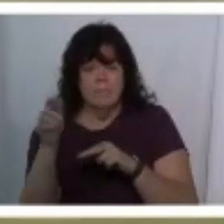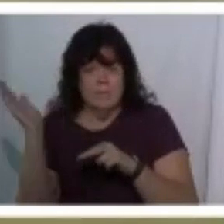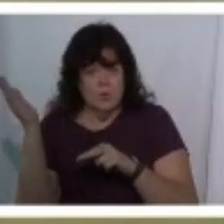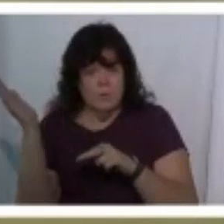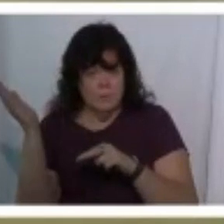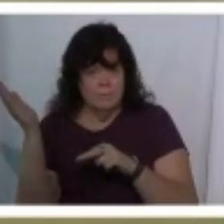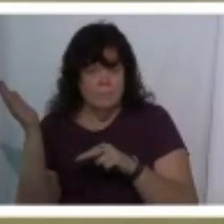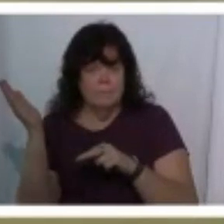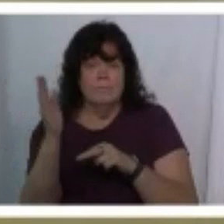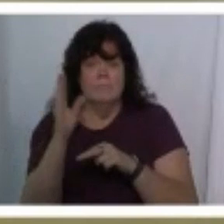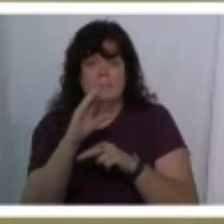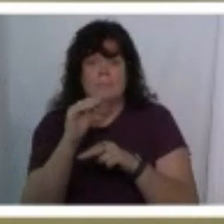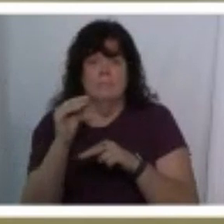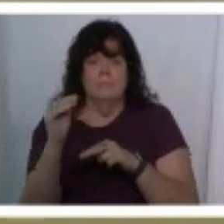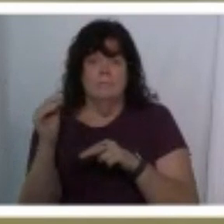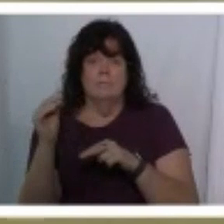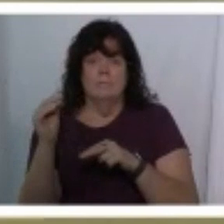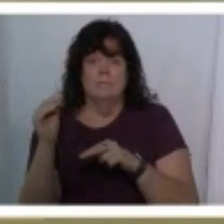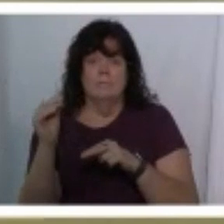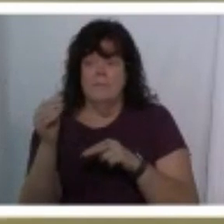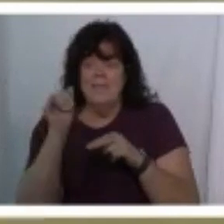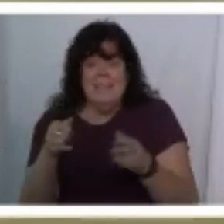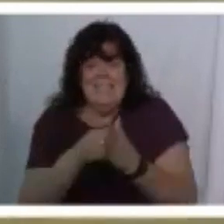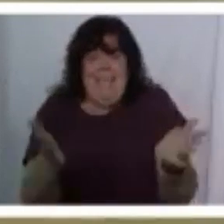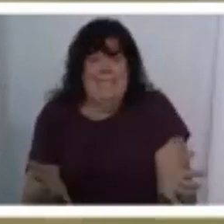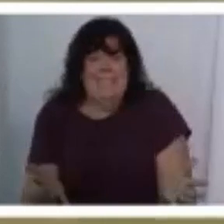and i thought this is it